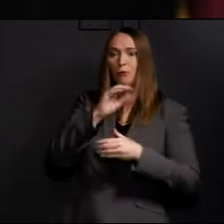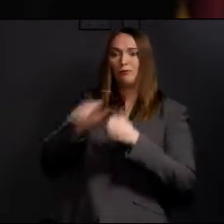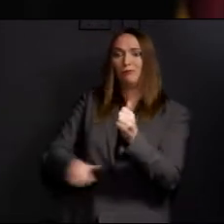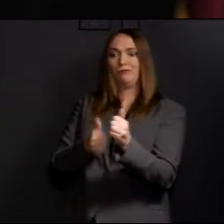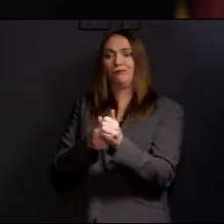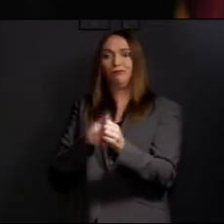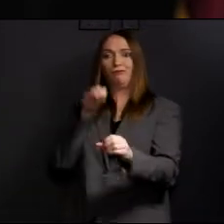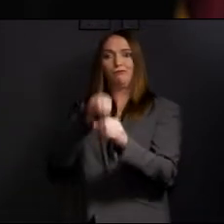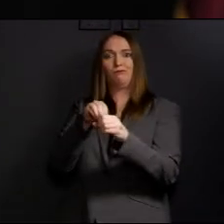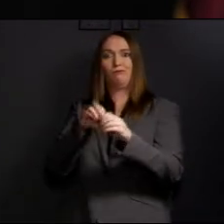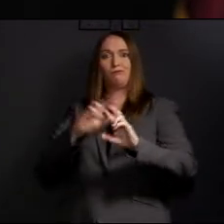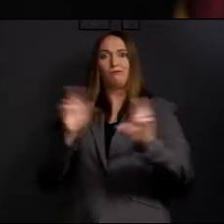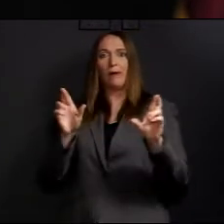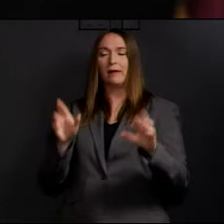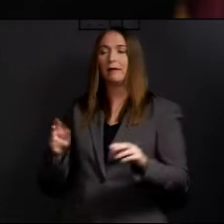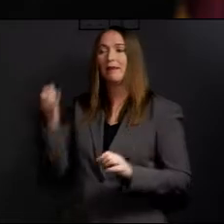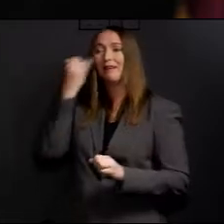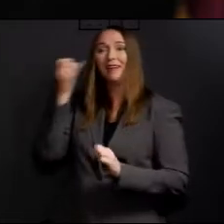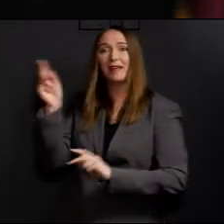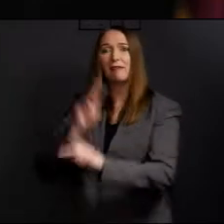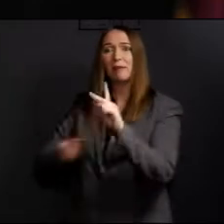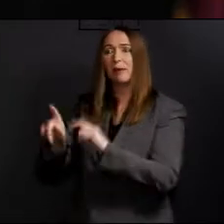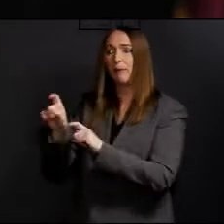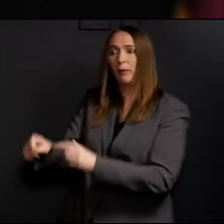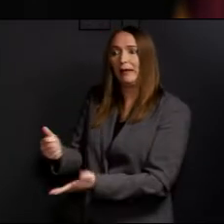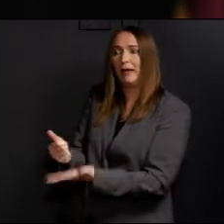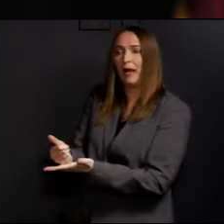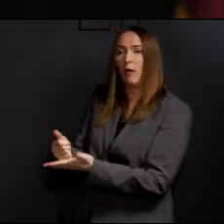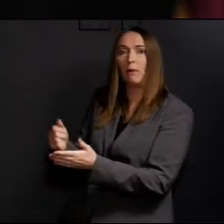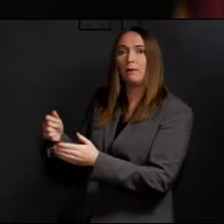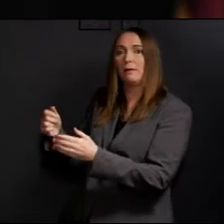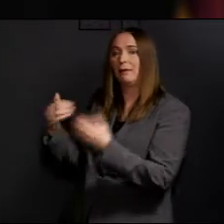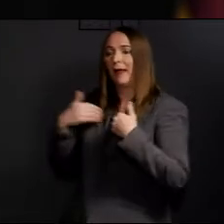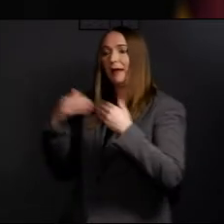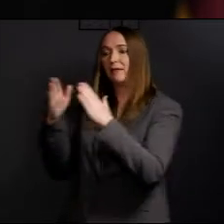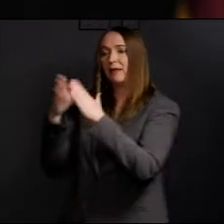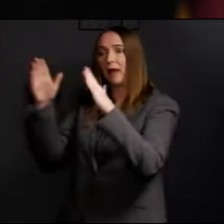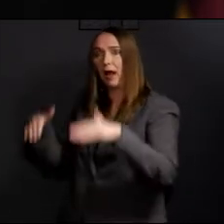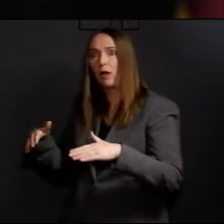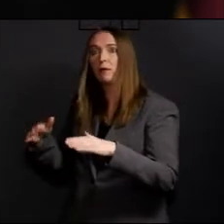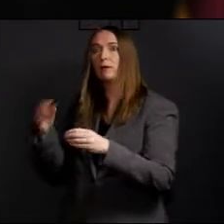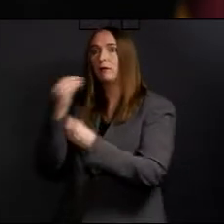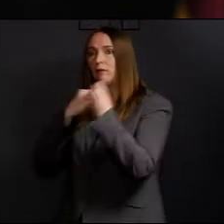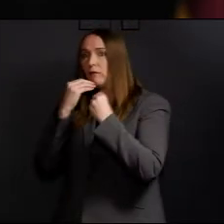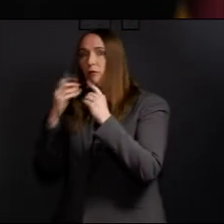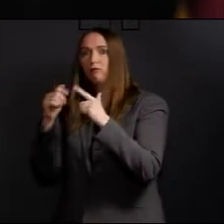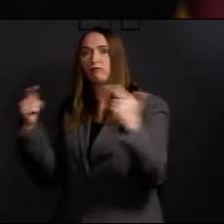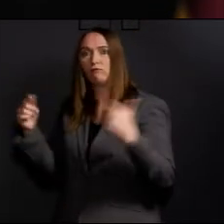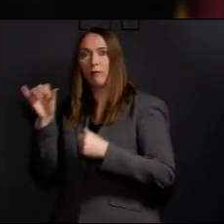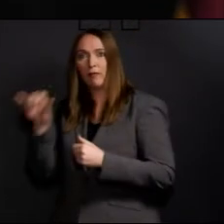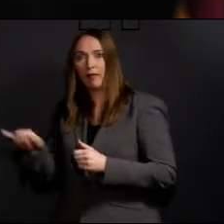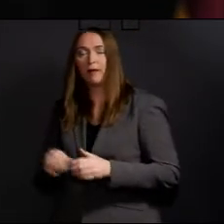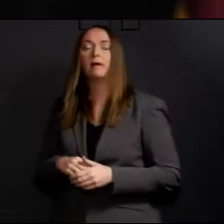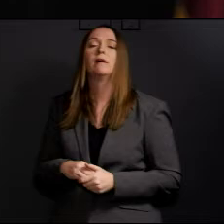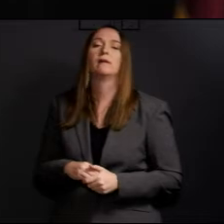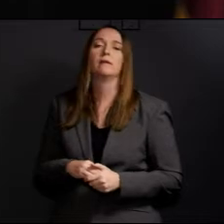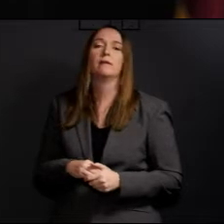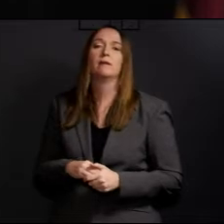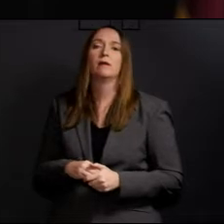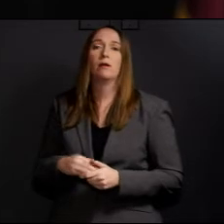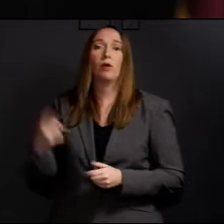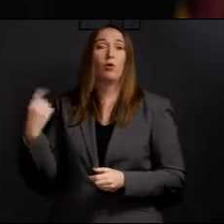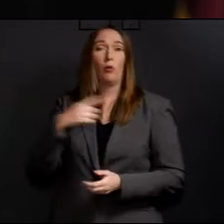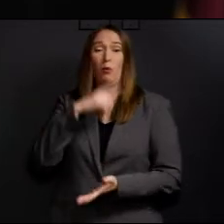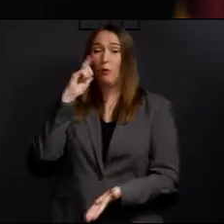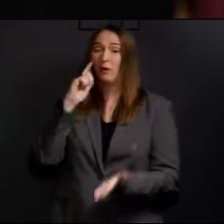housing assistance, and utility assignments. What we've discovered early on, and there's 15